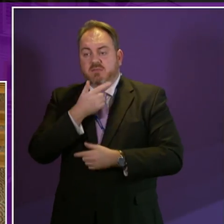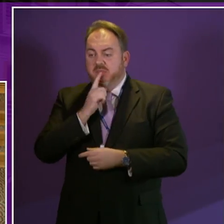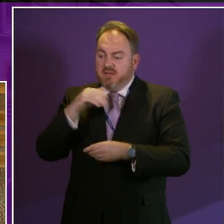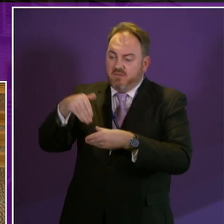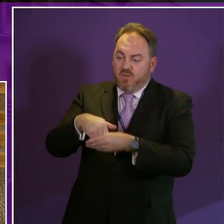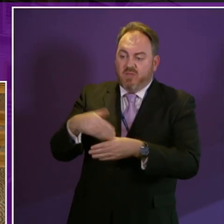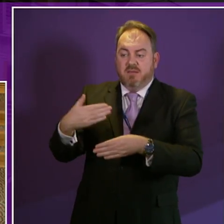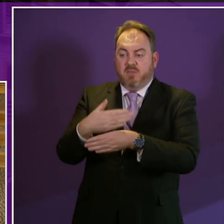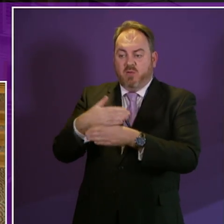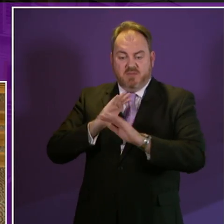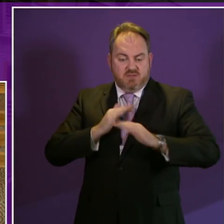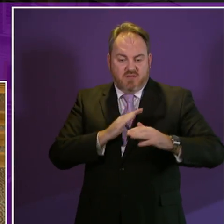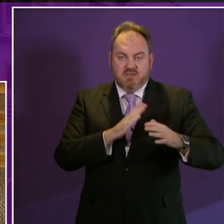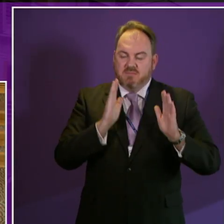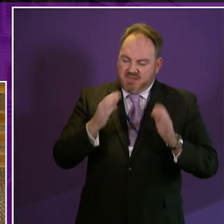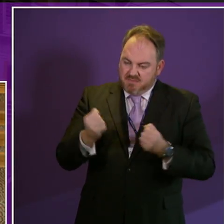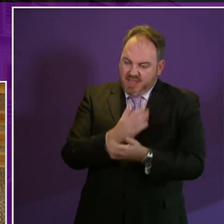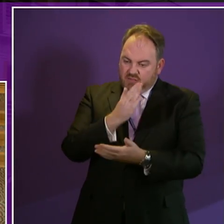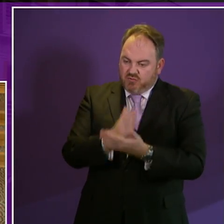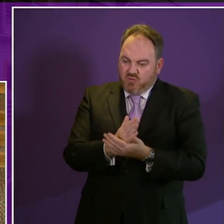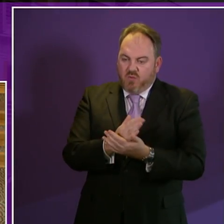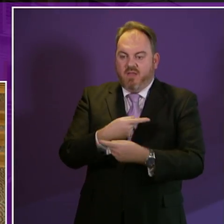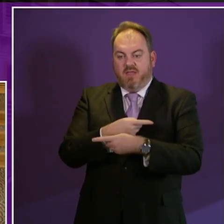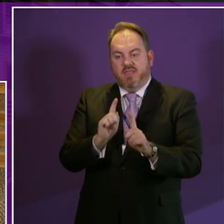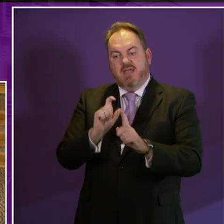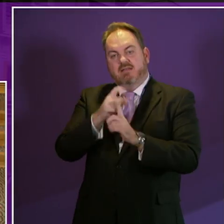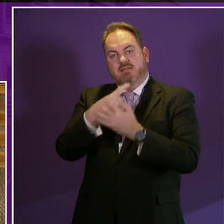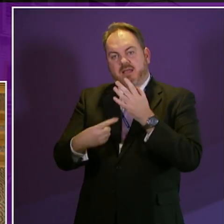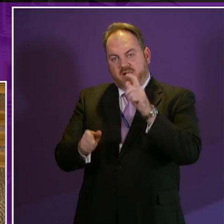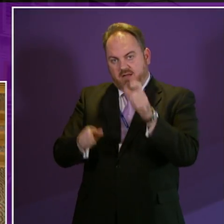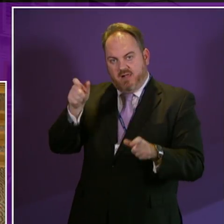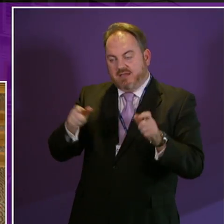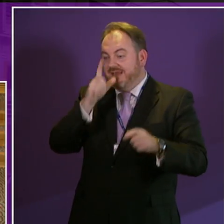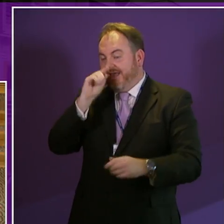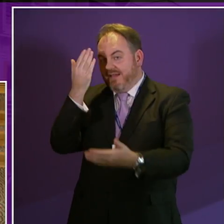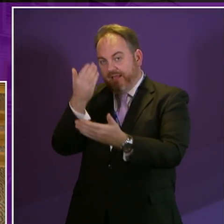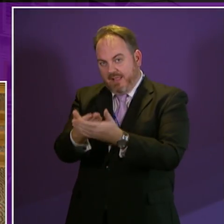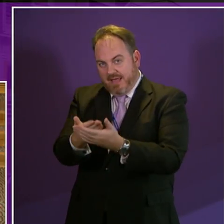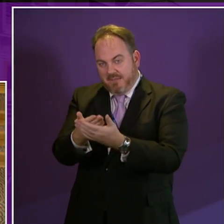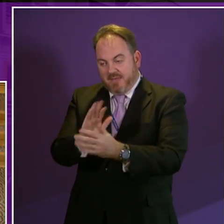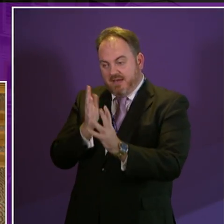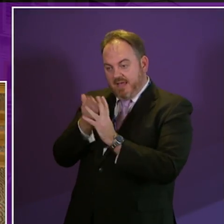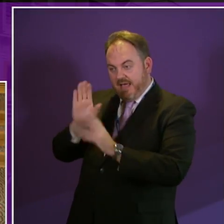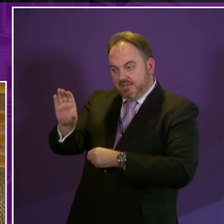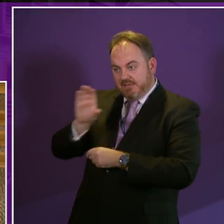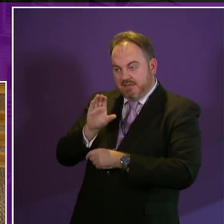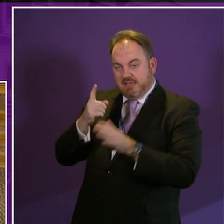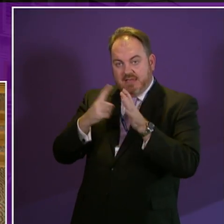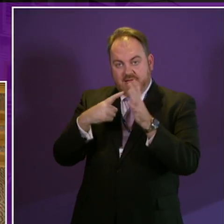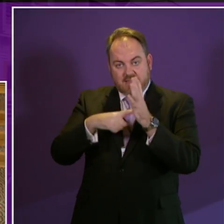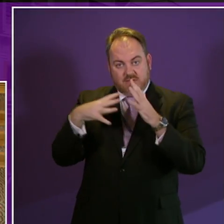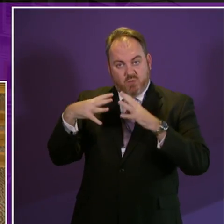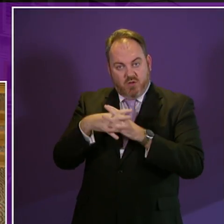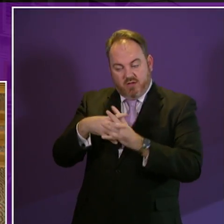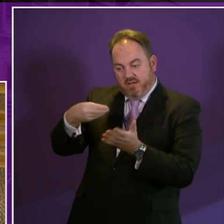will be required to make sure that disabled people are supported to claim and receive the access to work money so that they